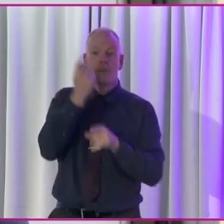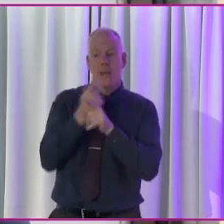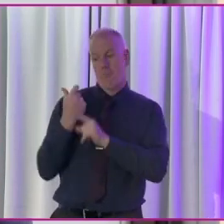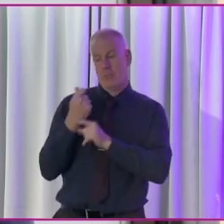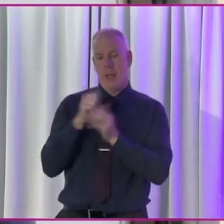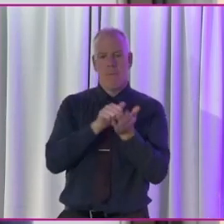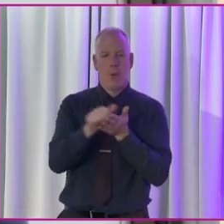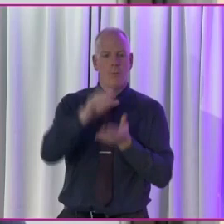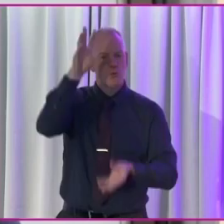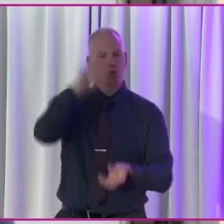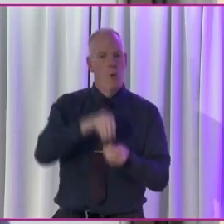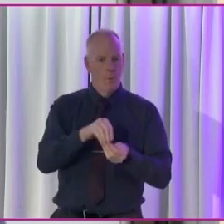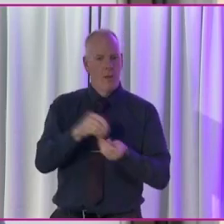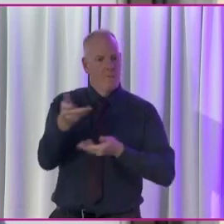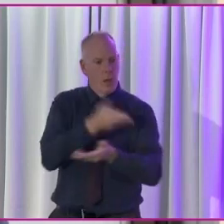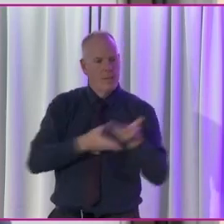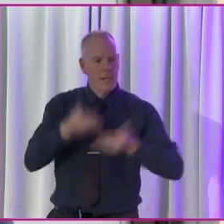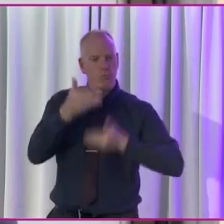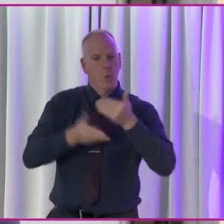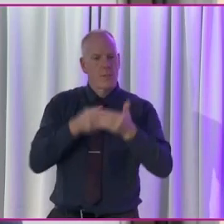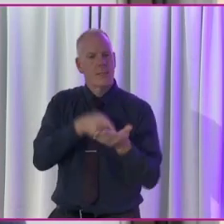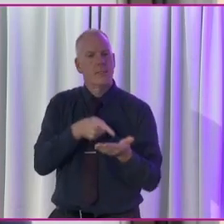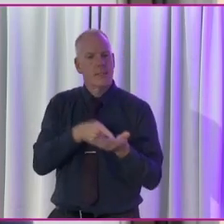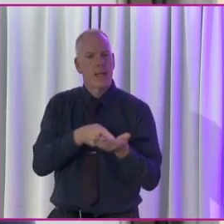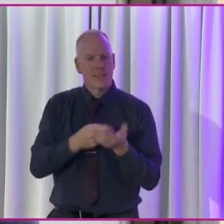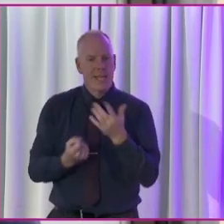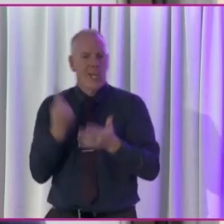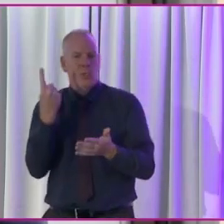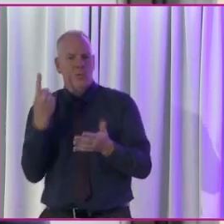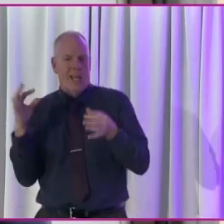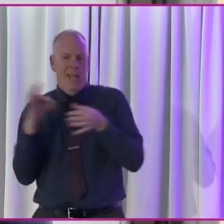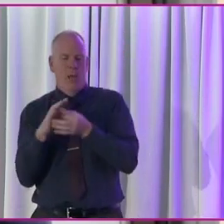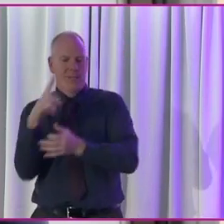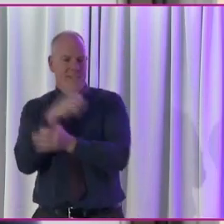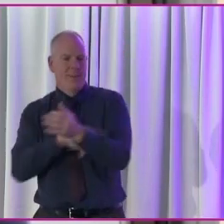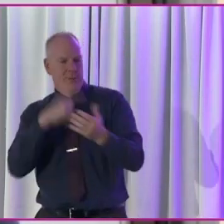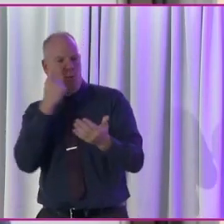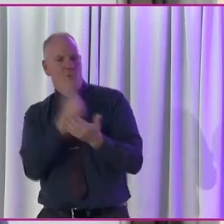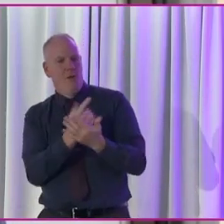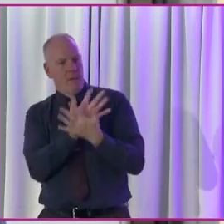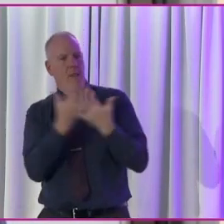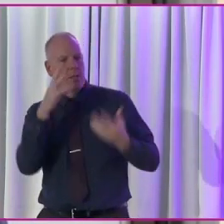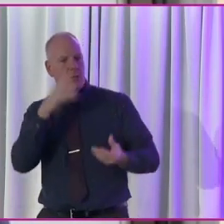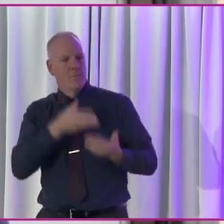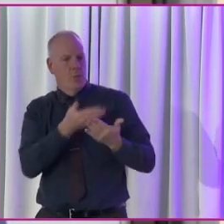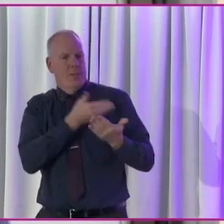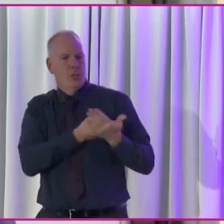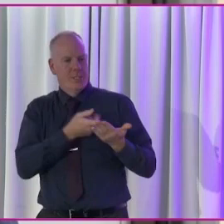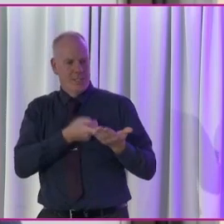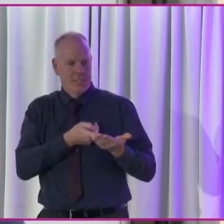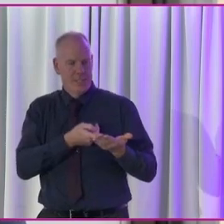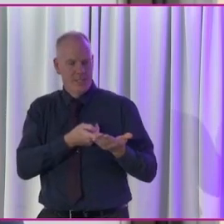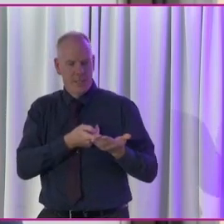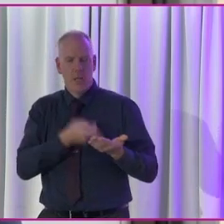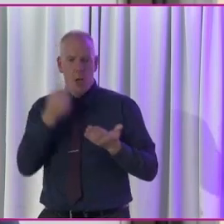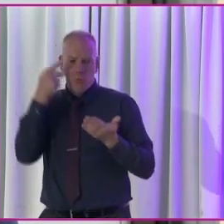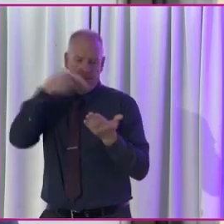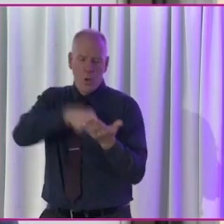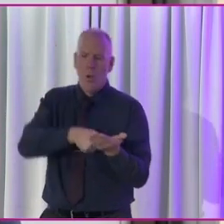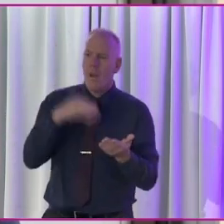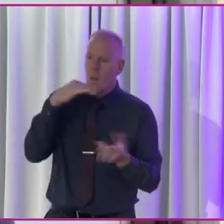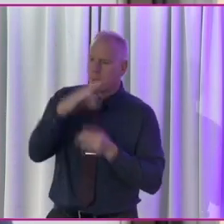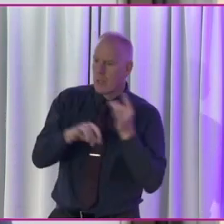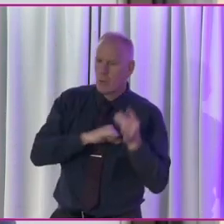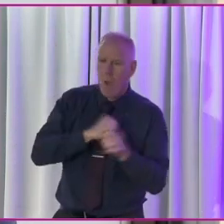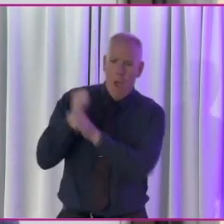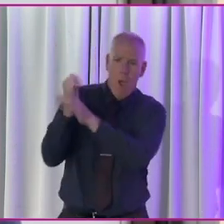I published a summary of the consultation and issues related to disability were included in many of the submissions. This review is important to ensuring